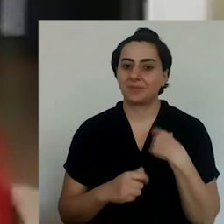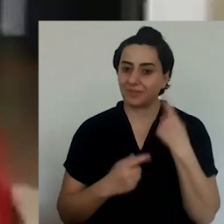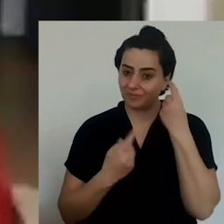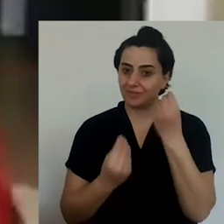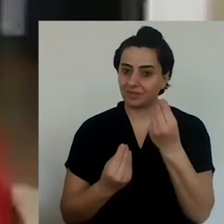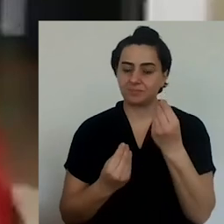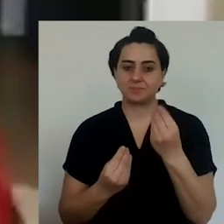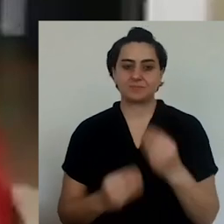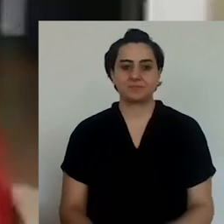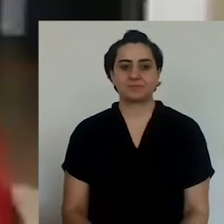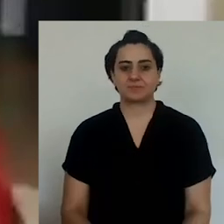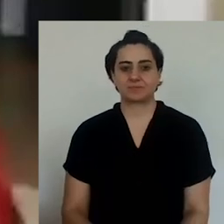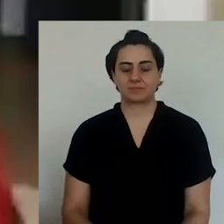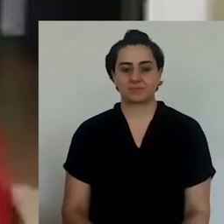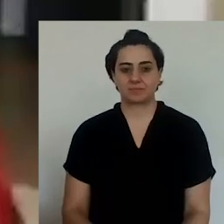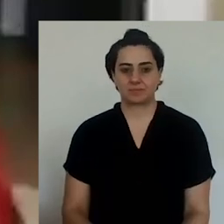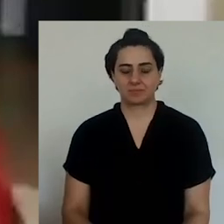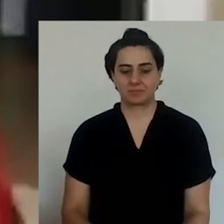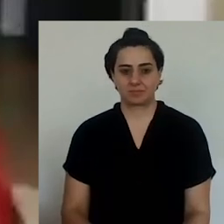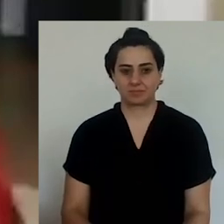aubergine.